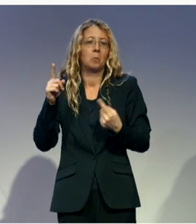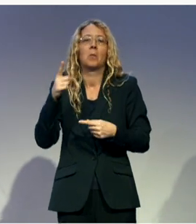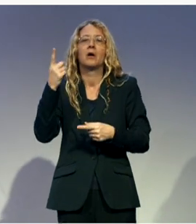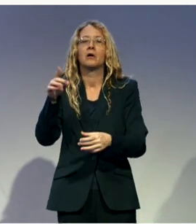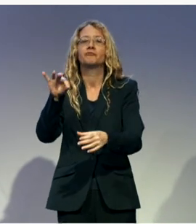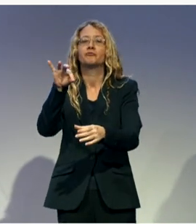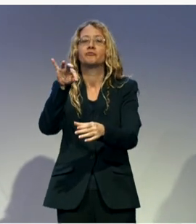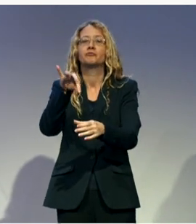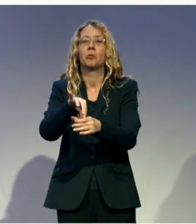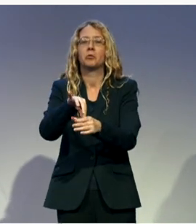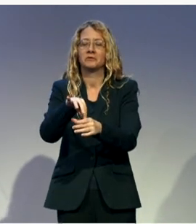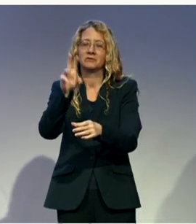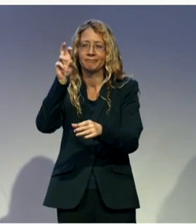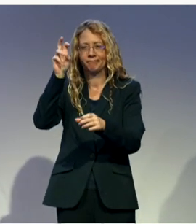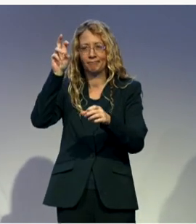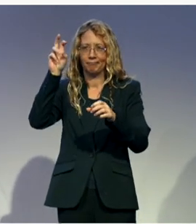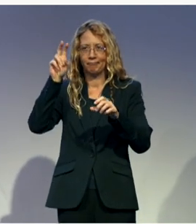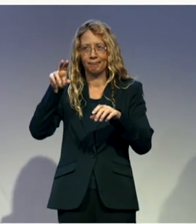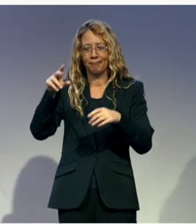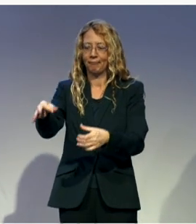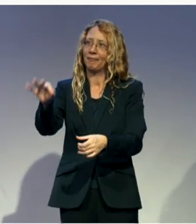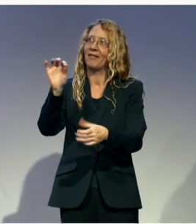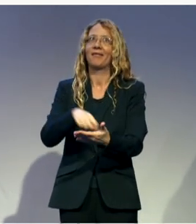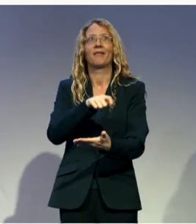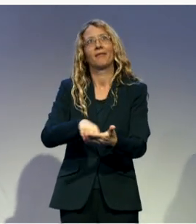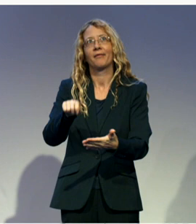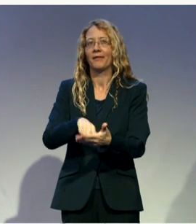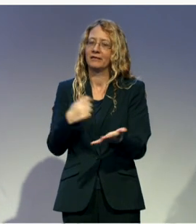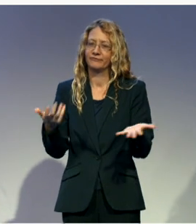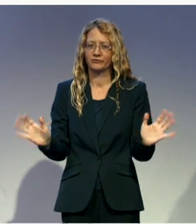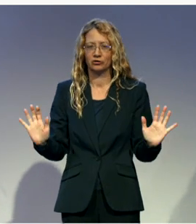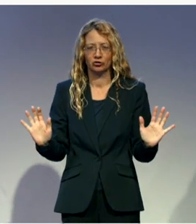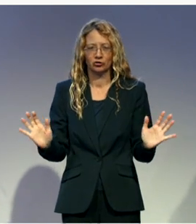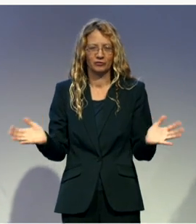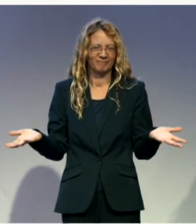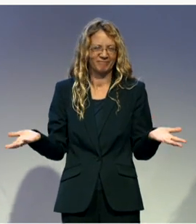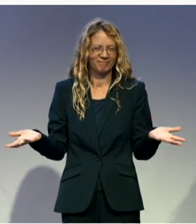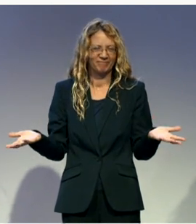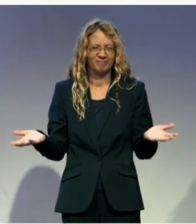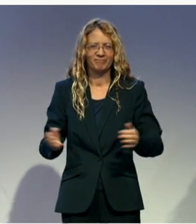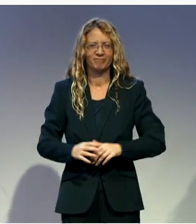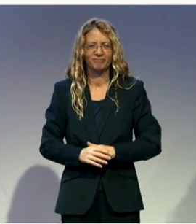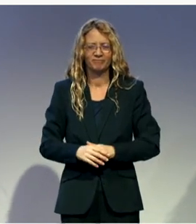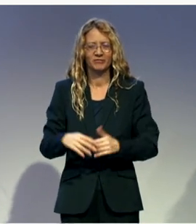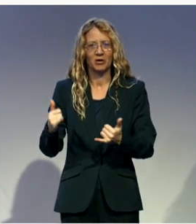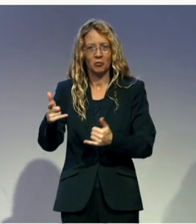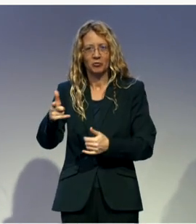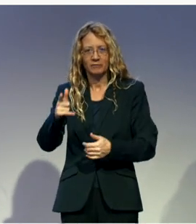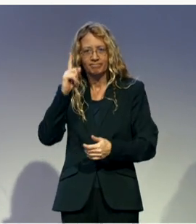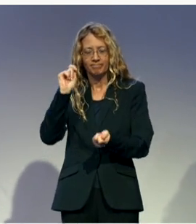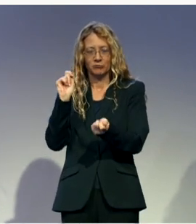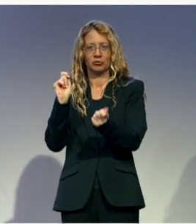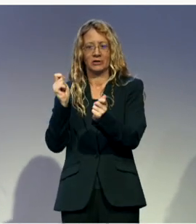And the representation will be made much more flexible through their manifesto. And in this